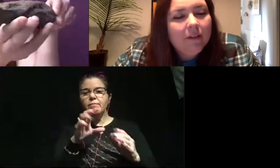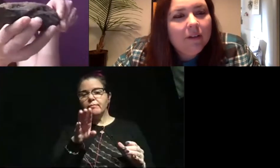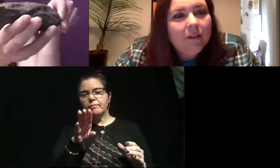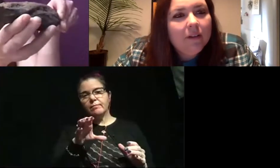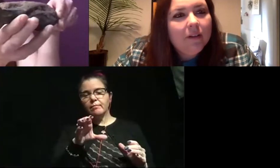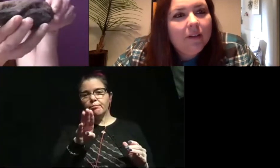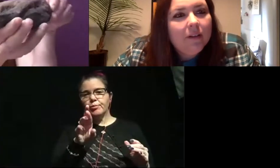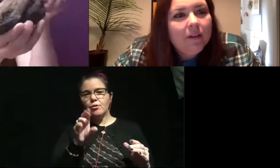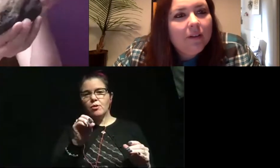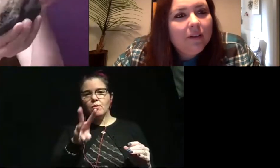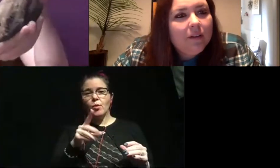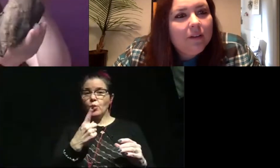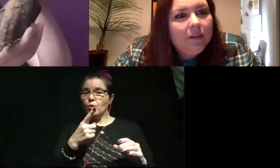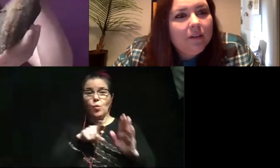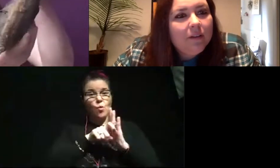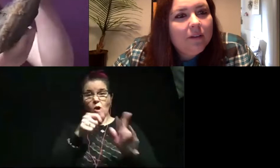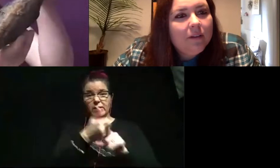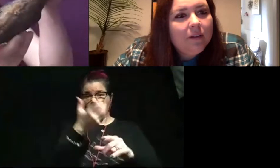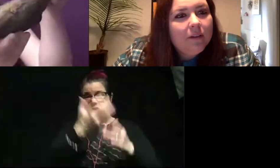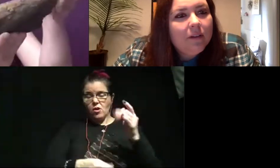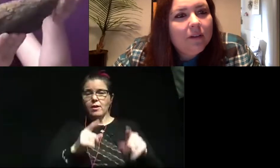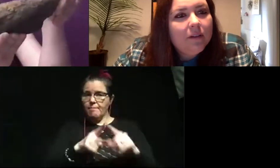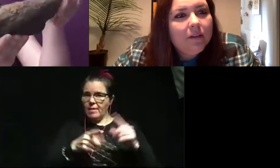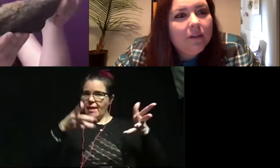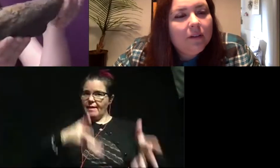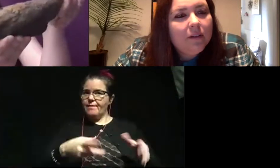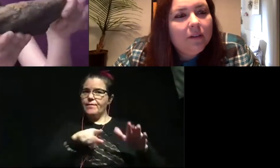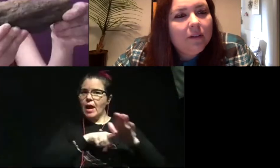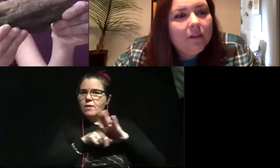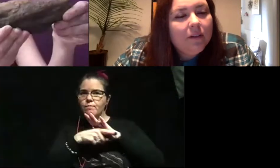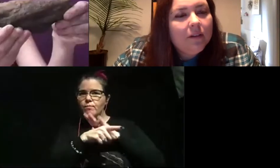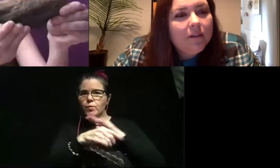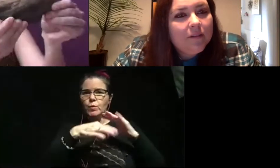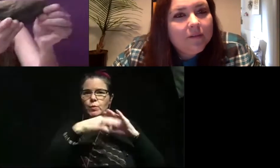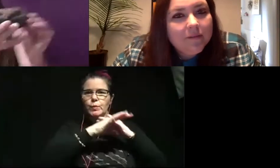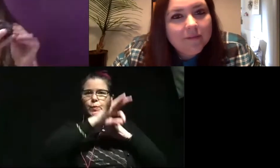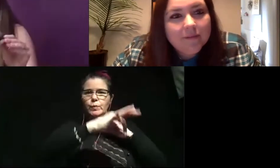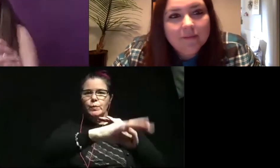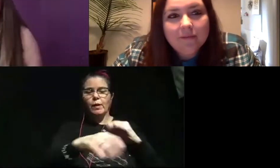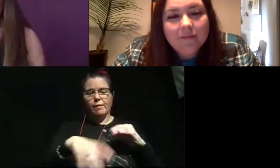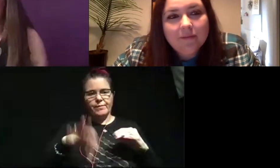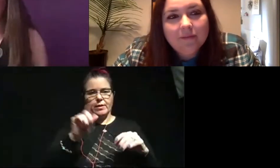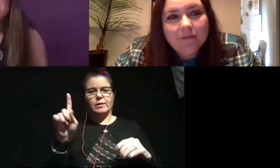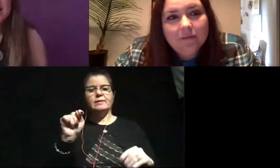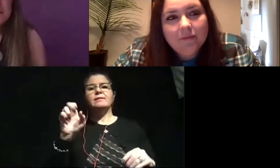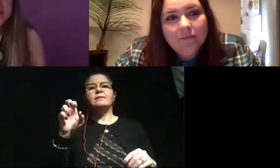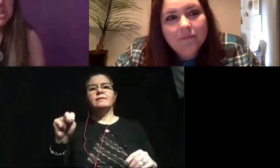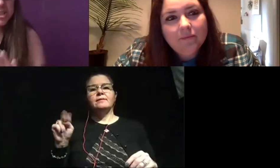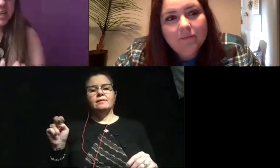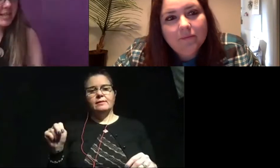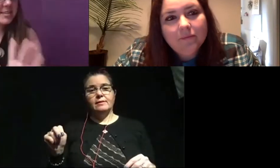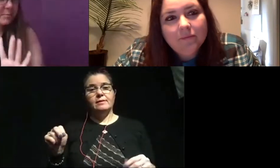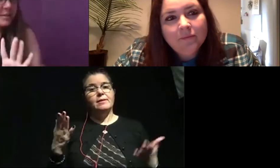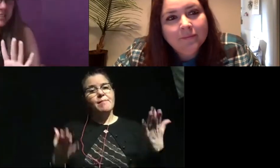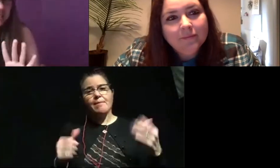worm is gone, but this is the burrow left behind, which is so cool. I found this fossil in Tennessee and may not be the